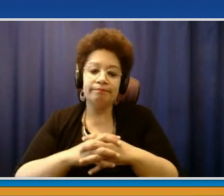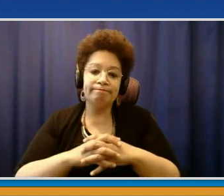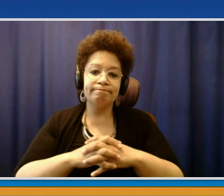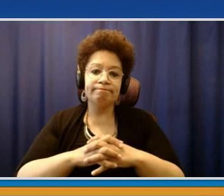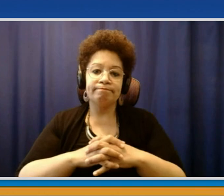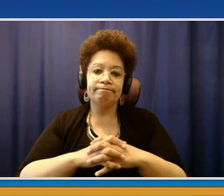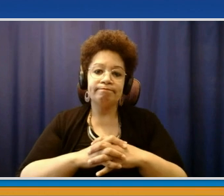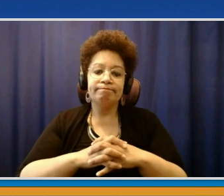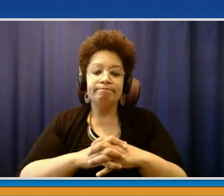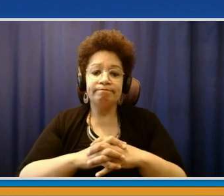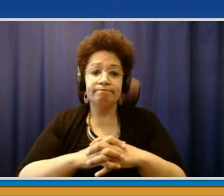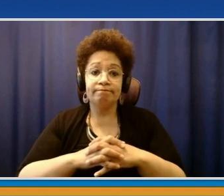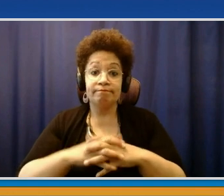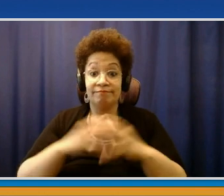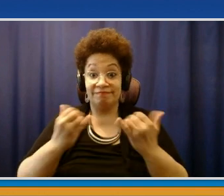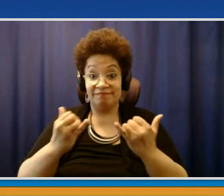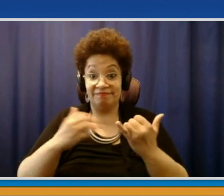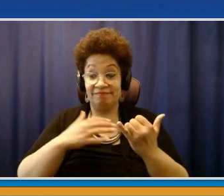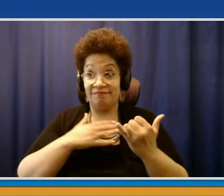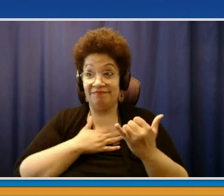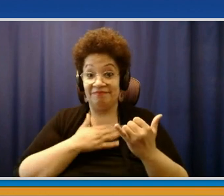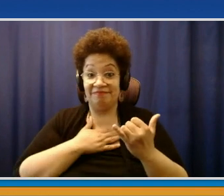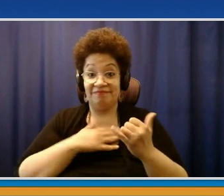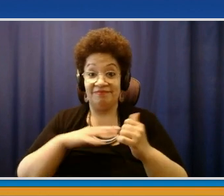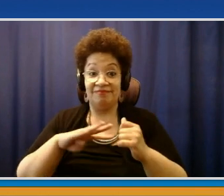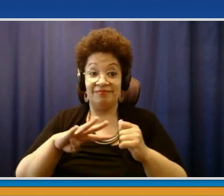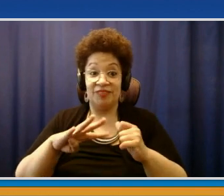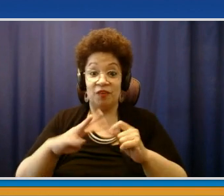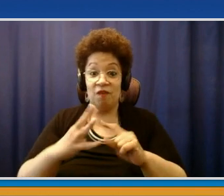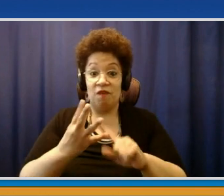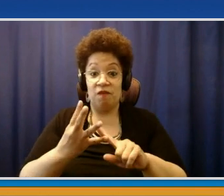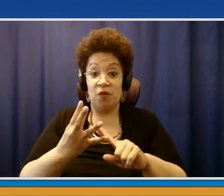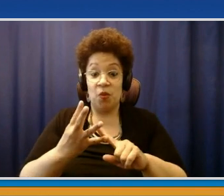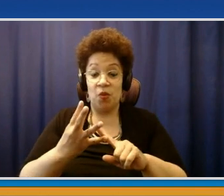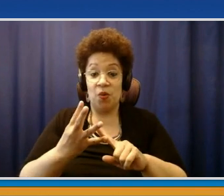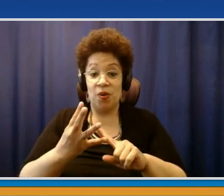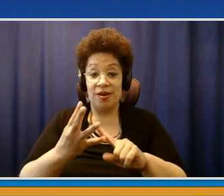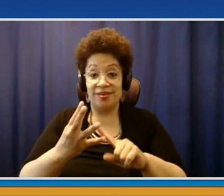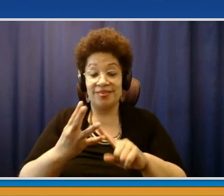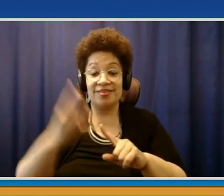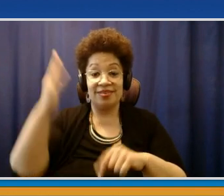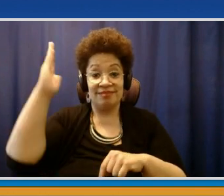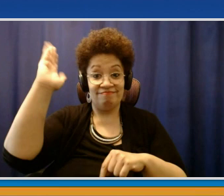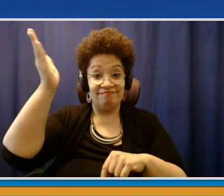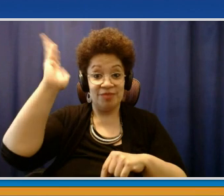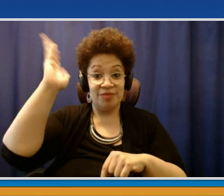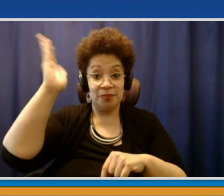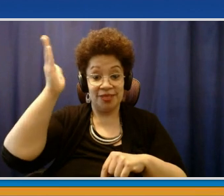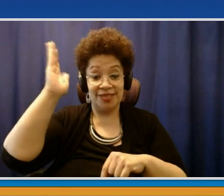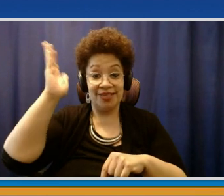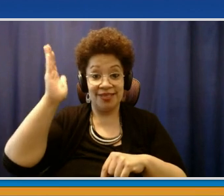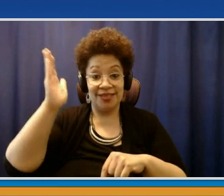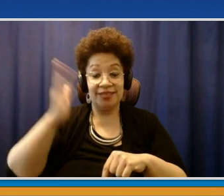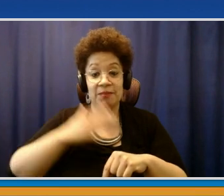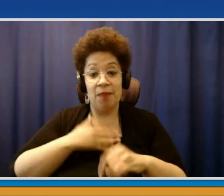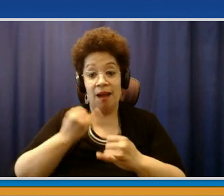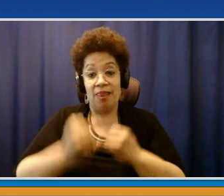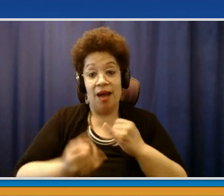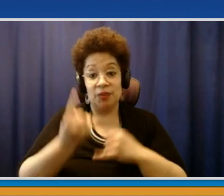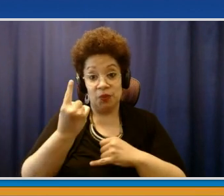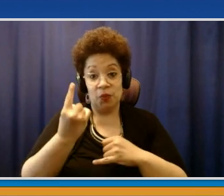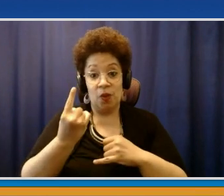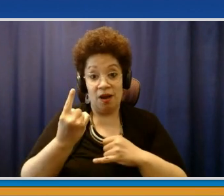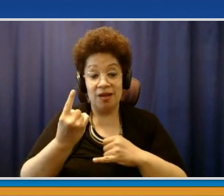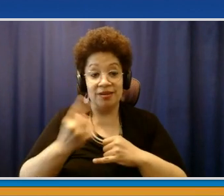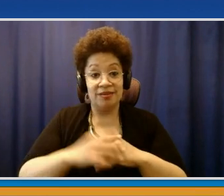fourth State of the County message, the last one for the current term of office that I'm in, and we'll lay out some game plans that we'll complete this year